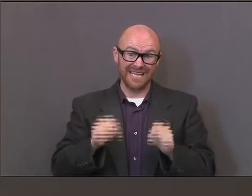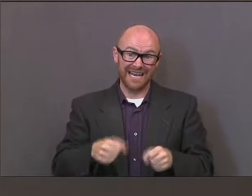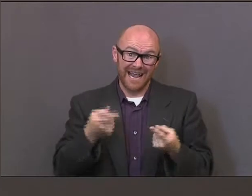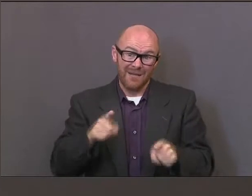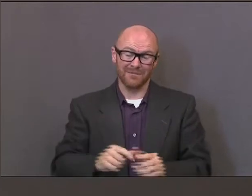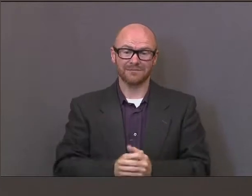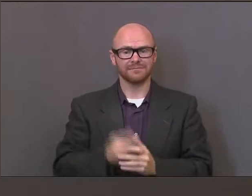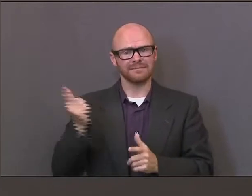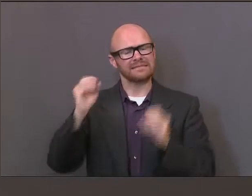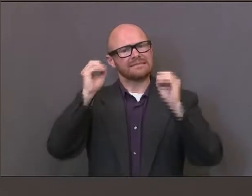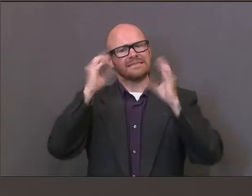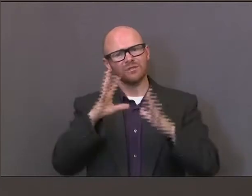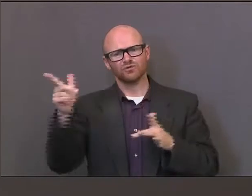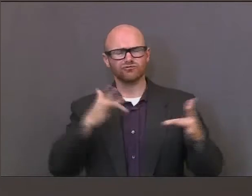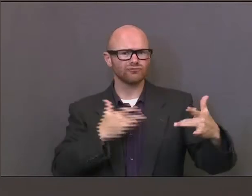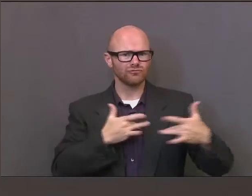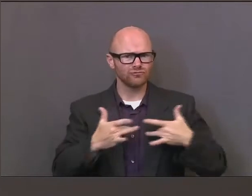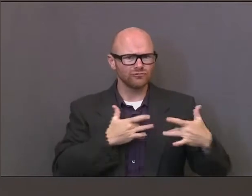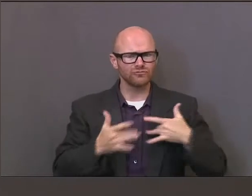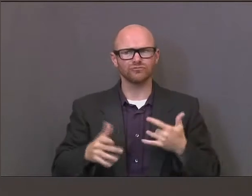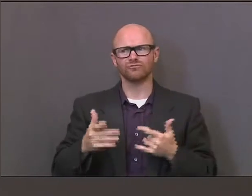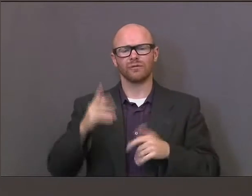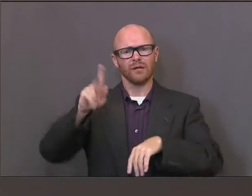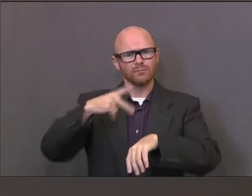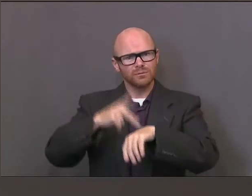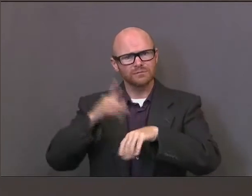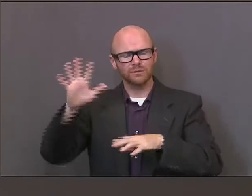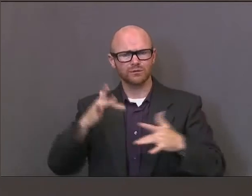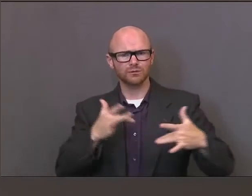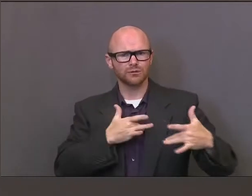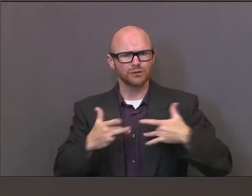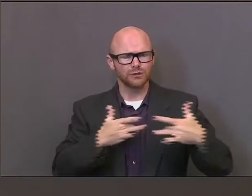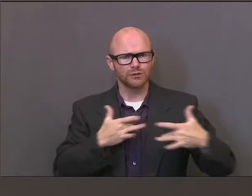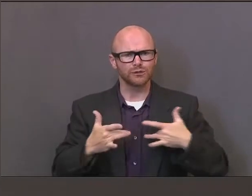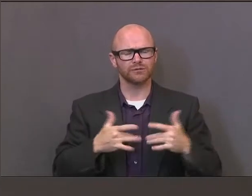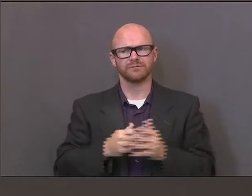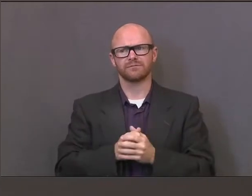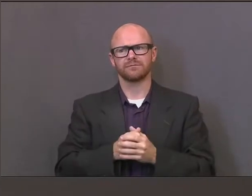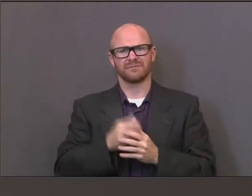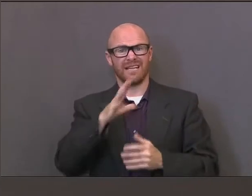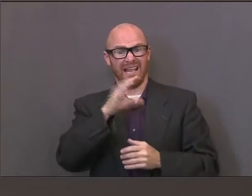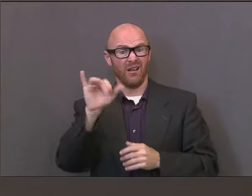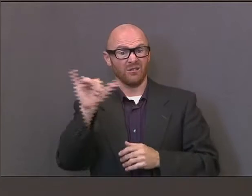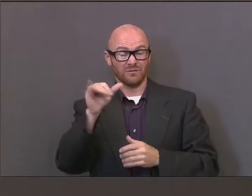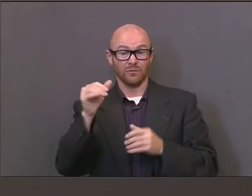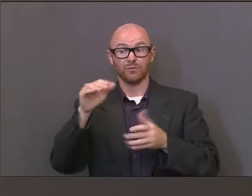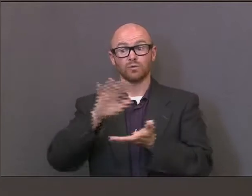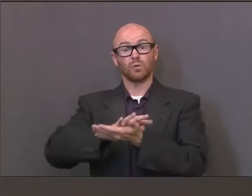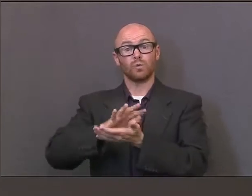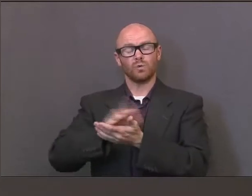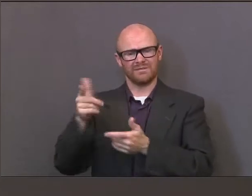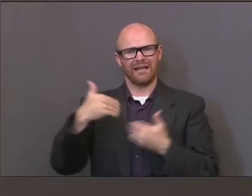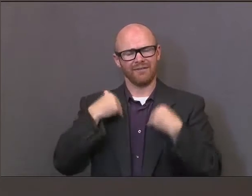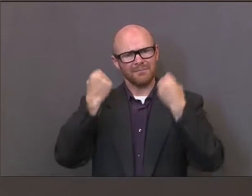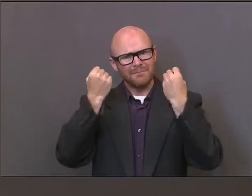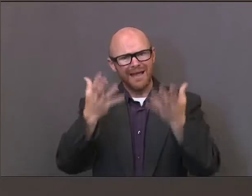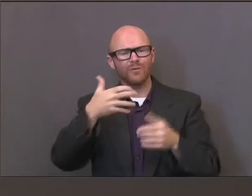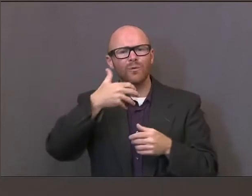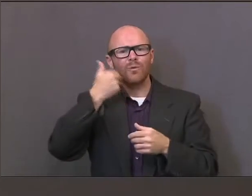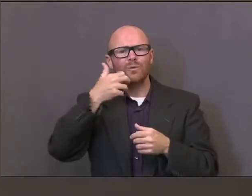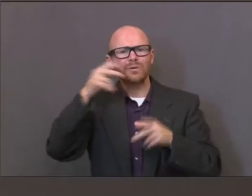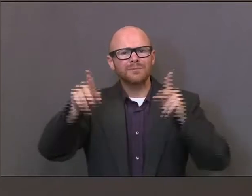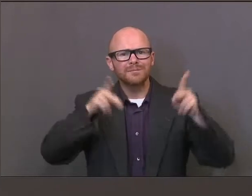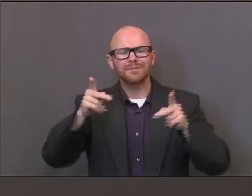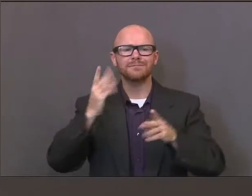the concern of our teachers and principals and the older citizens that are working in our school districts and concern